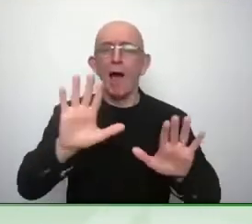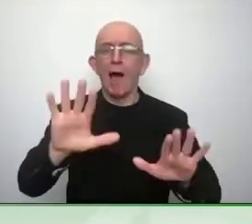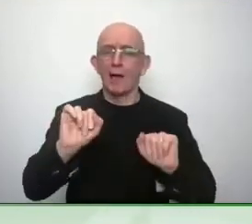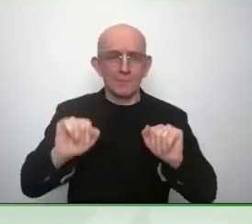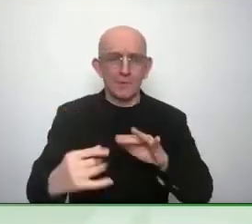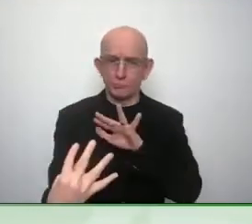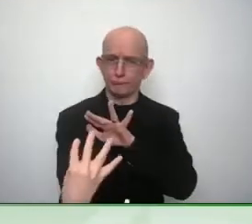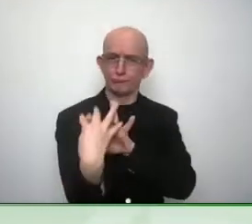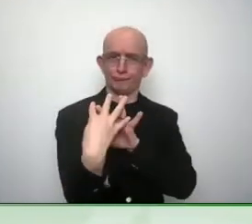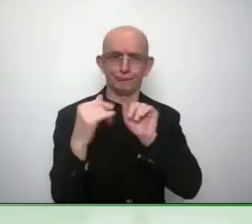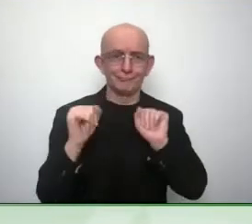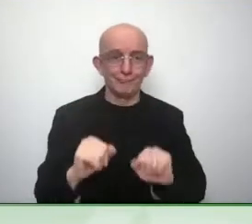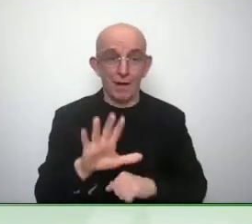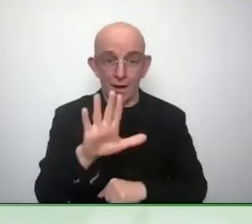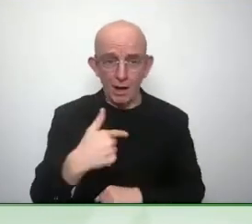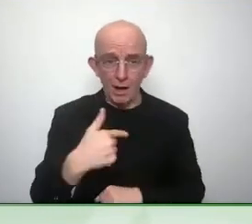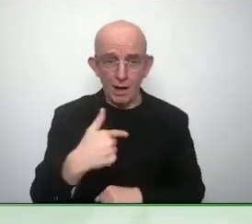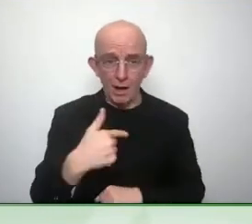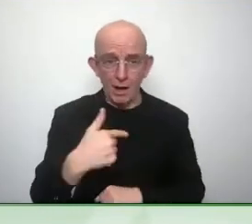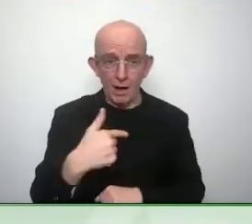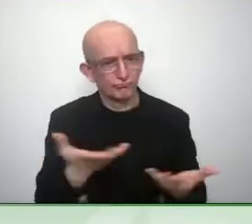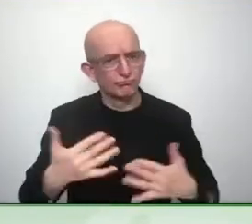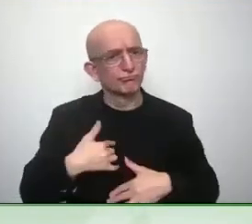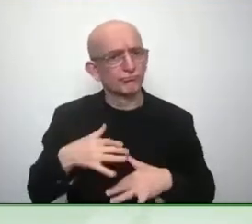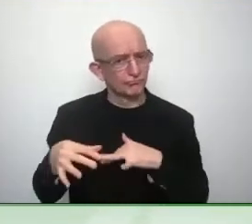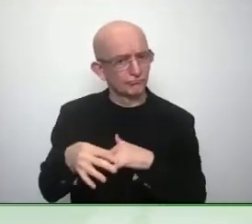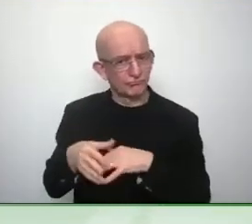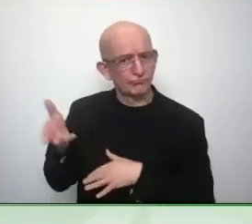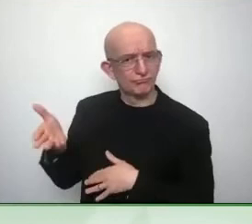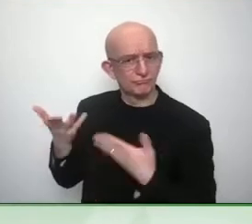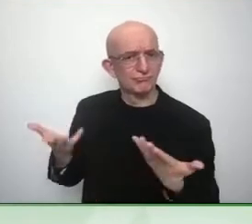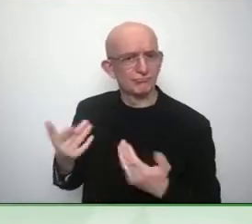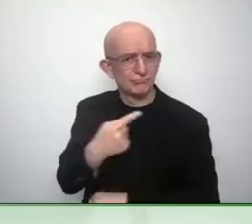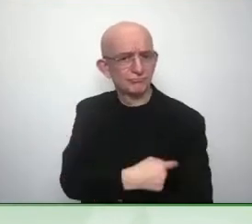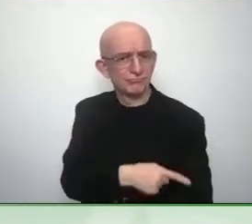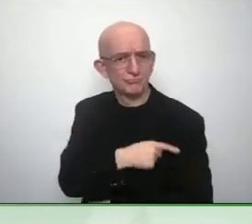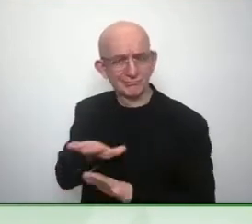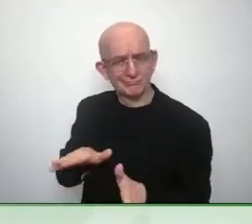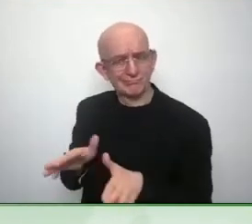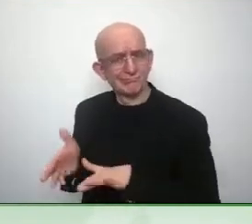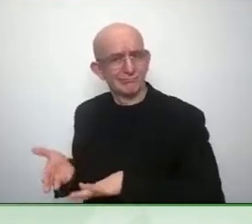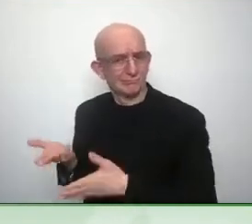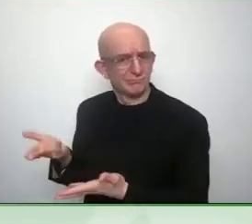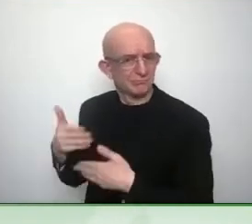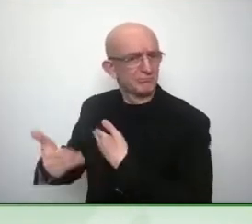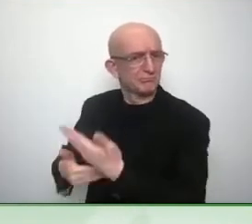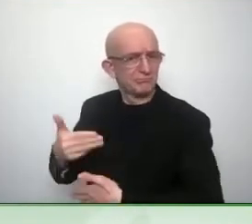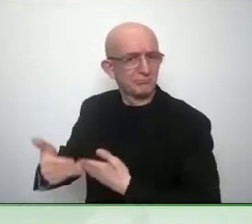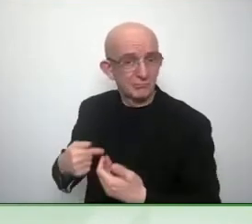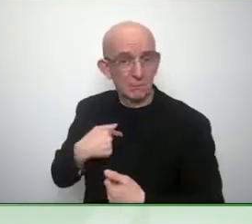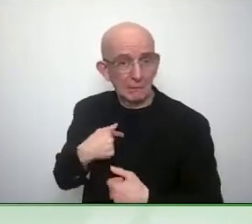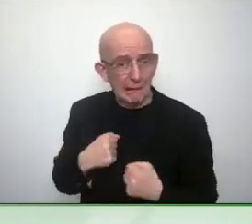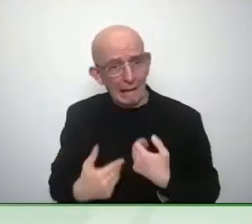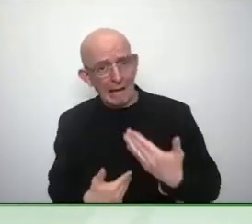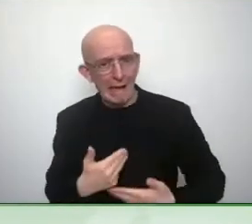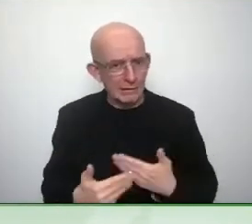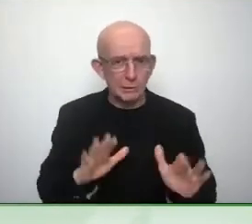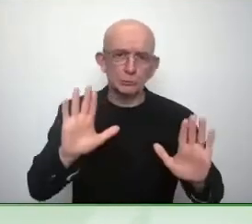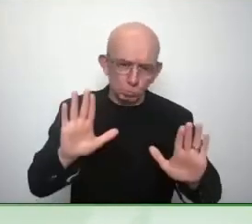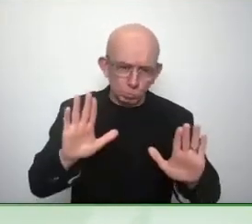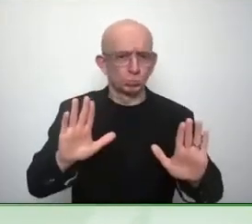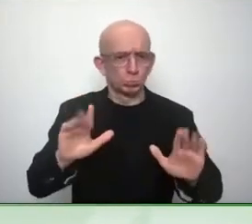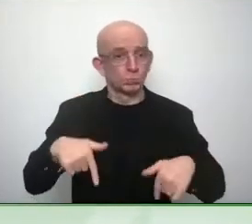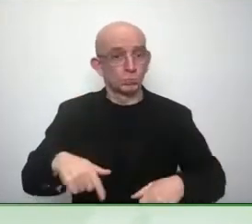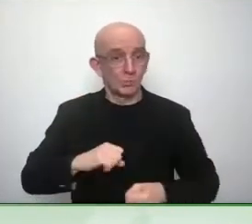parts of who we are and so I think that once again making sure that the elders like me are leaving